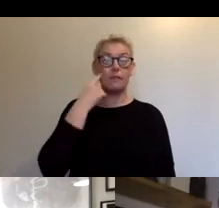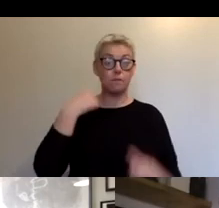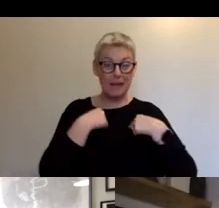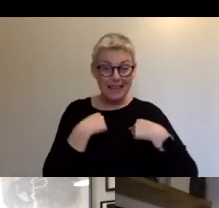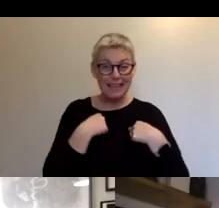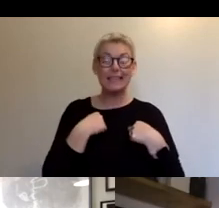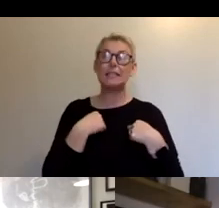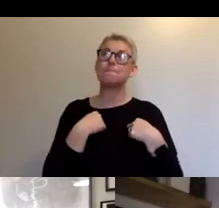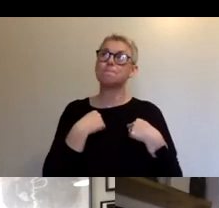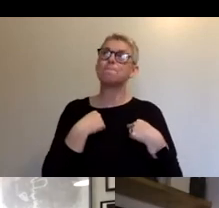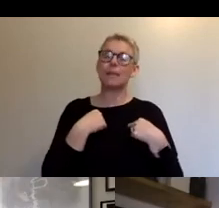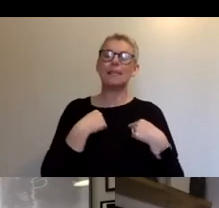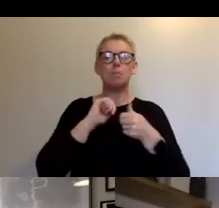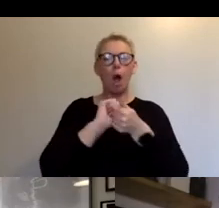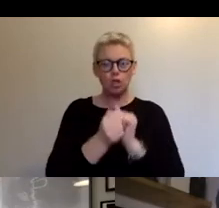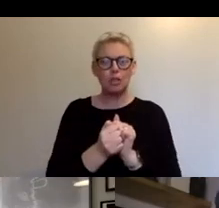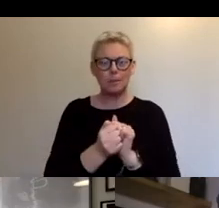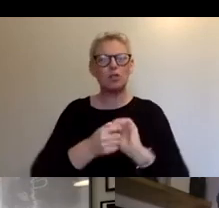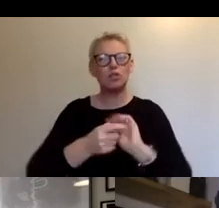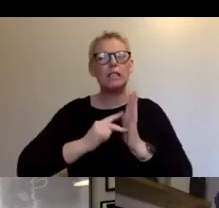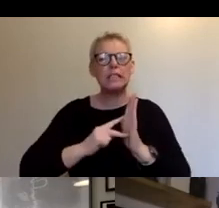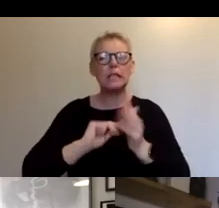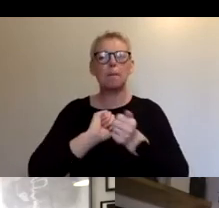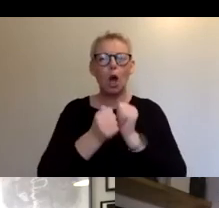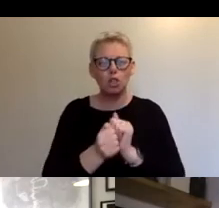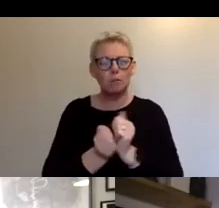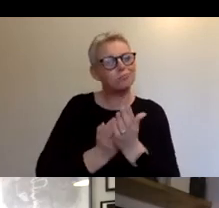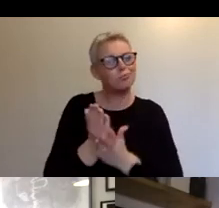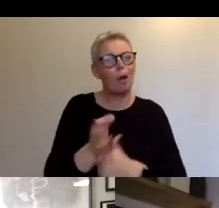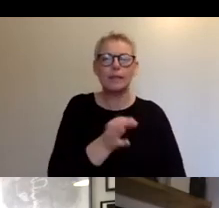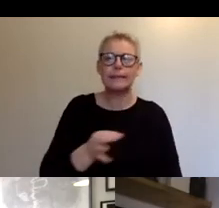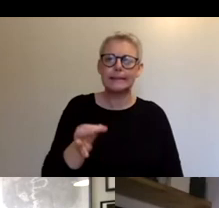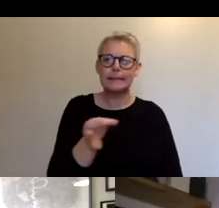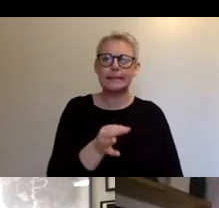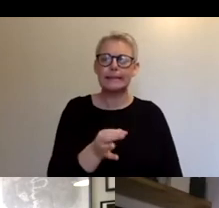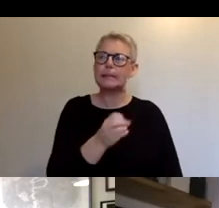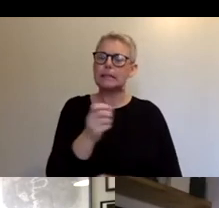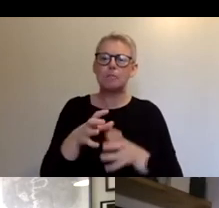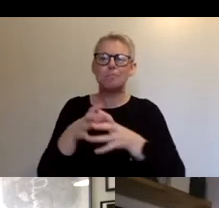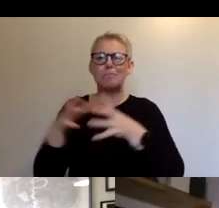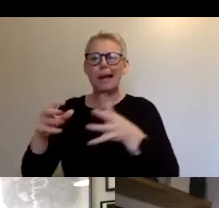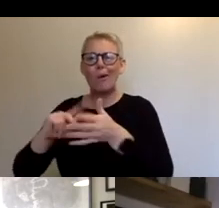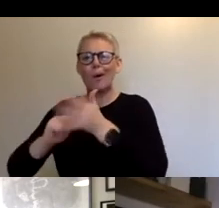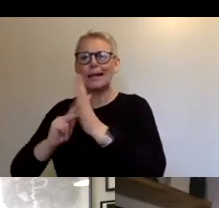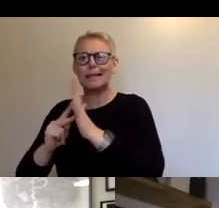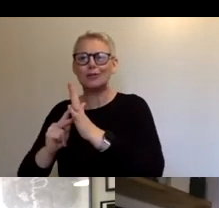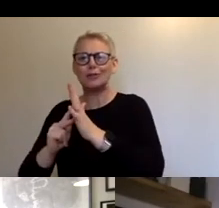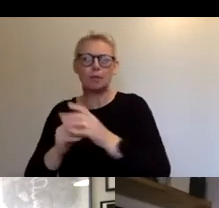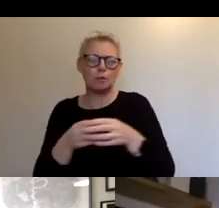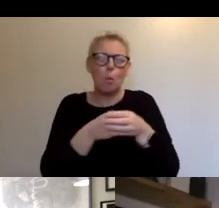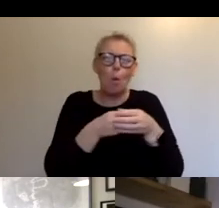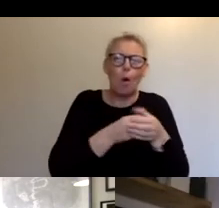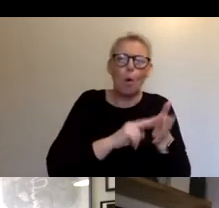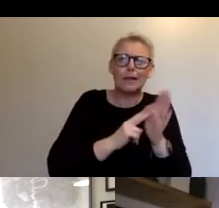across the city. Across the cultural sector, um, and how some of the larger organizations work with some of the smaller organizations,